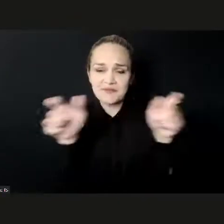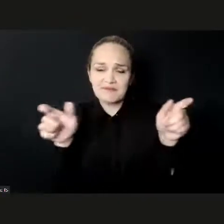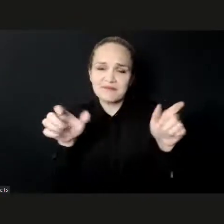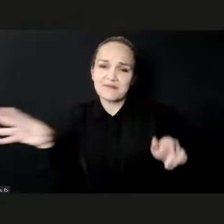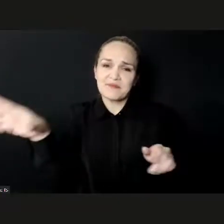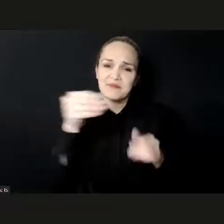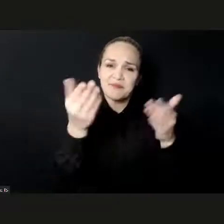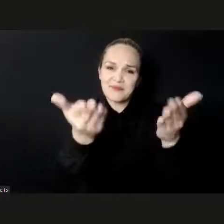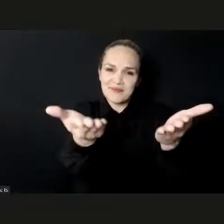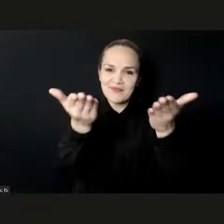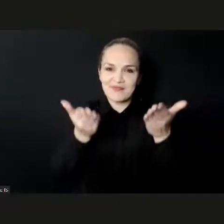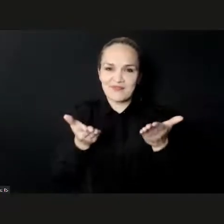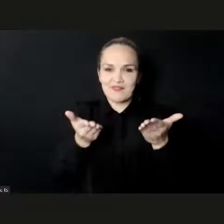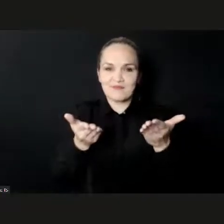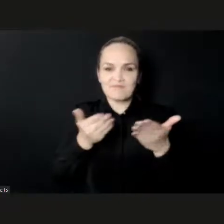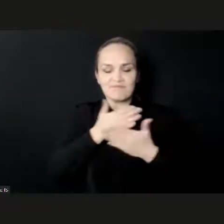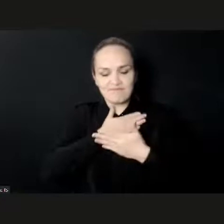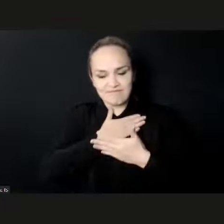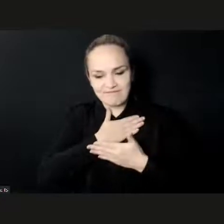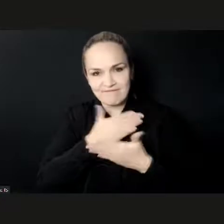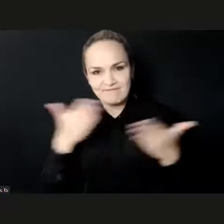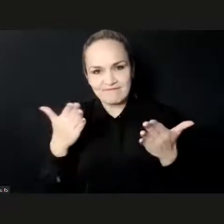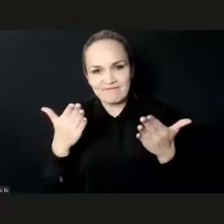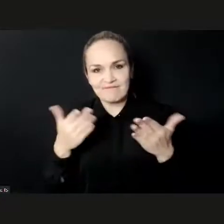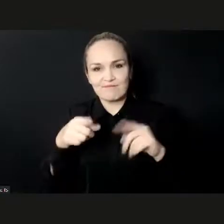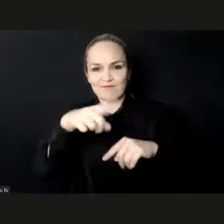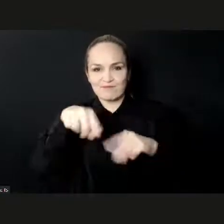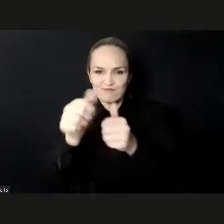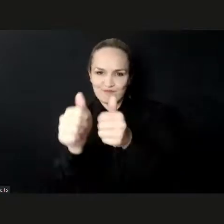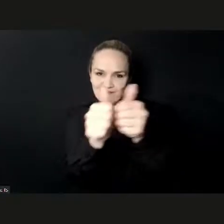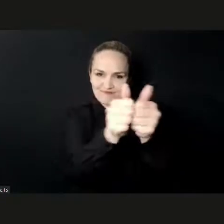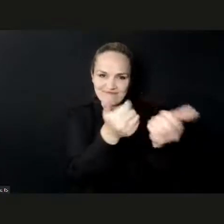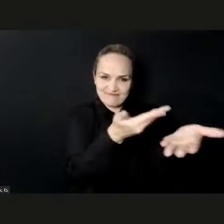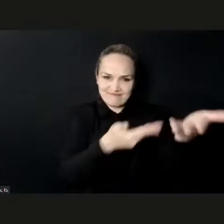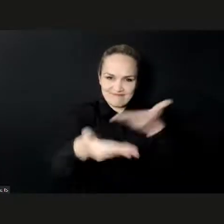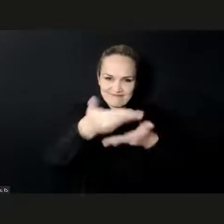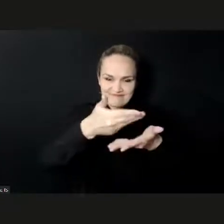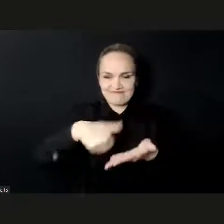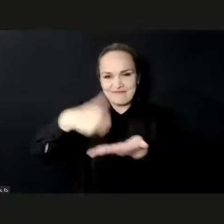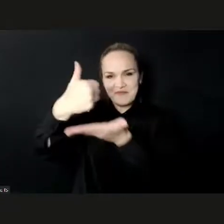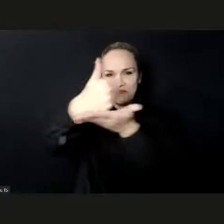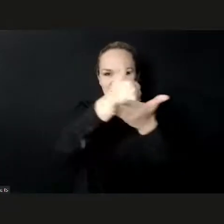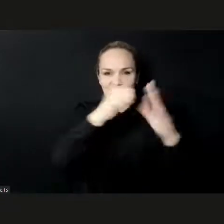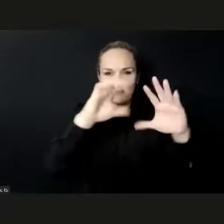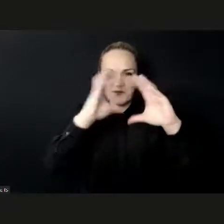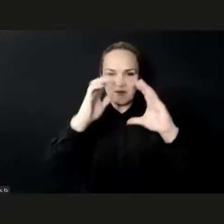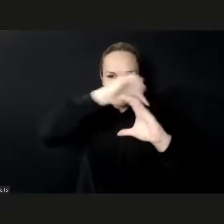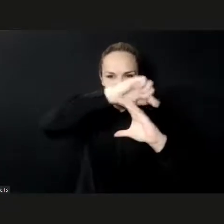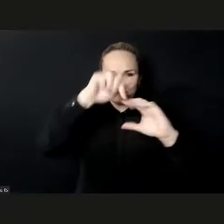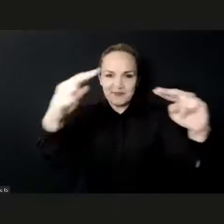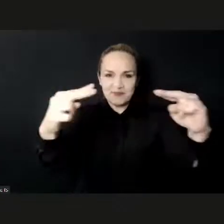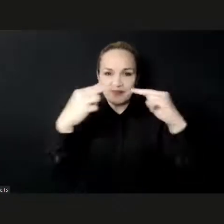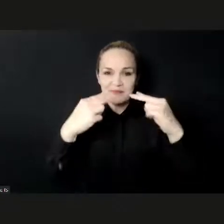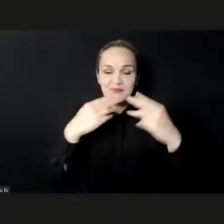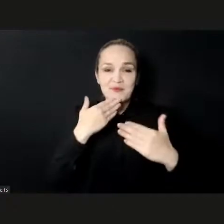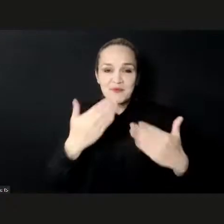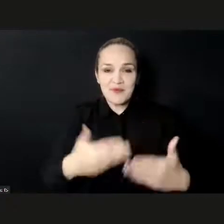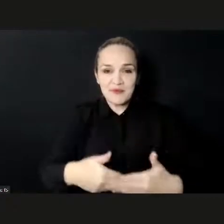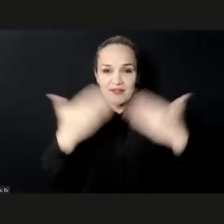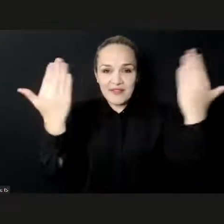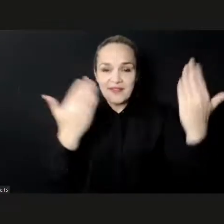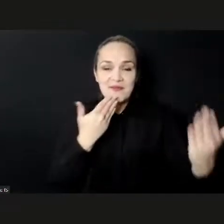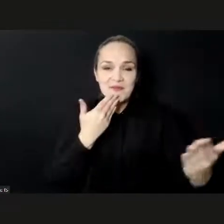colleagues in various countries, ladies and gentlemen, good morning, good afternoon, and good evening. Thank you for joining